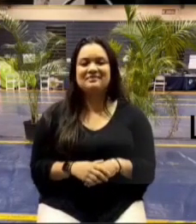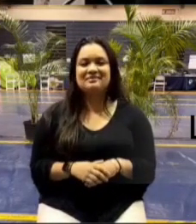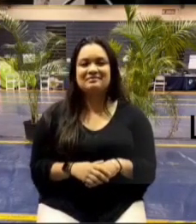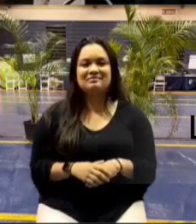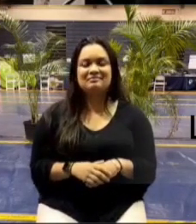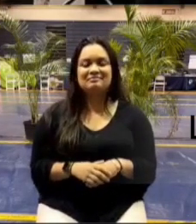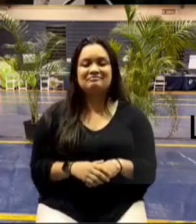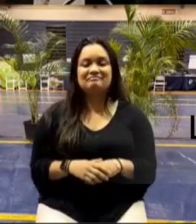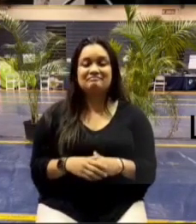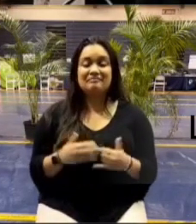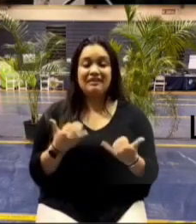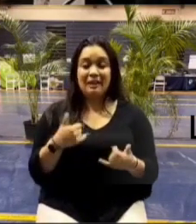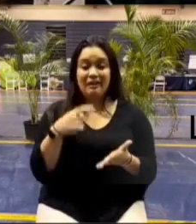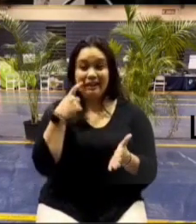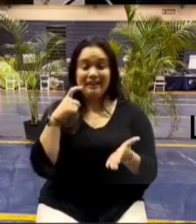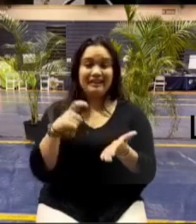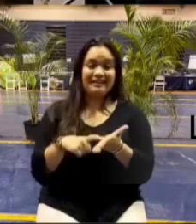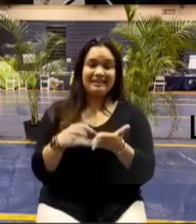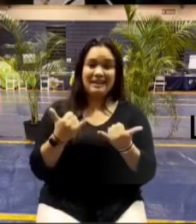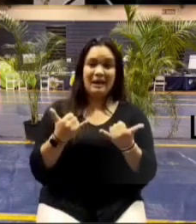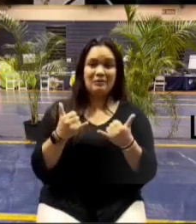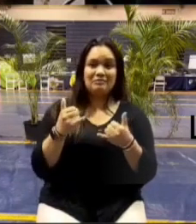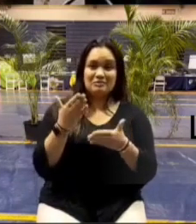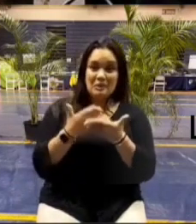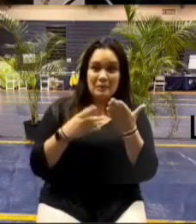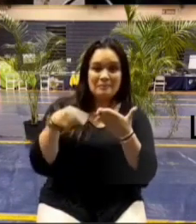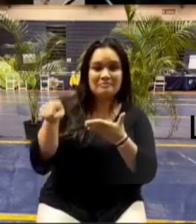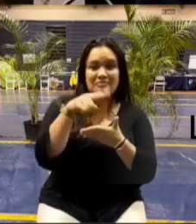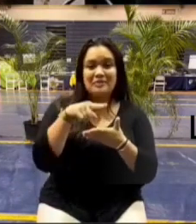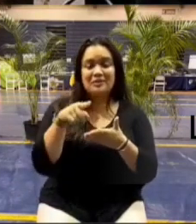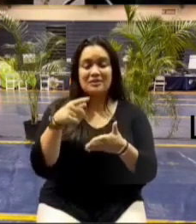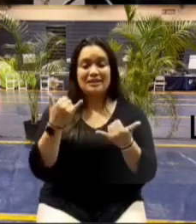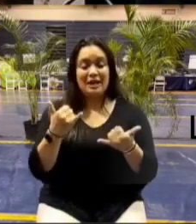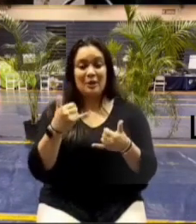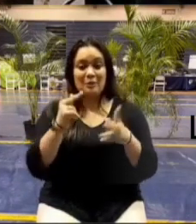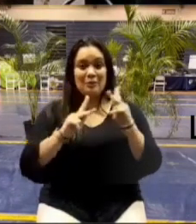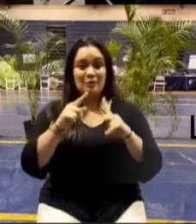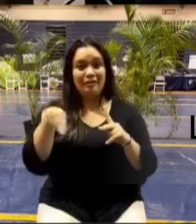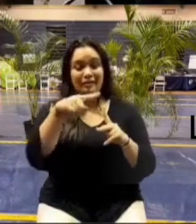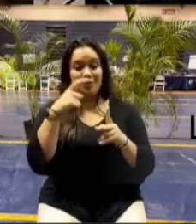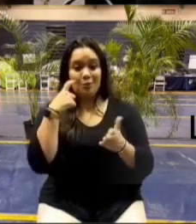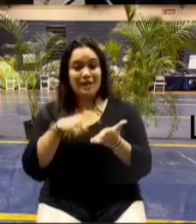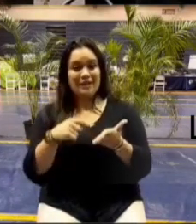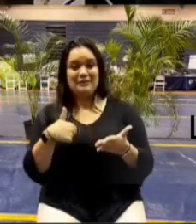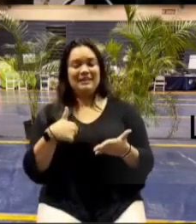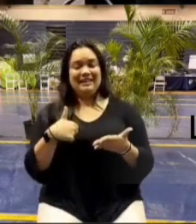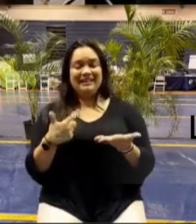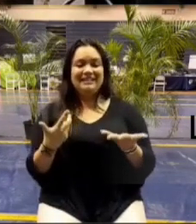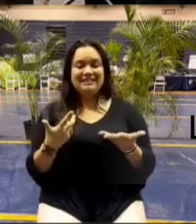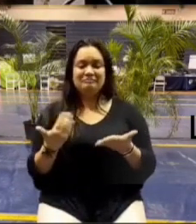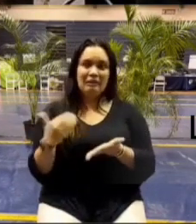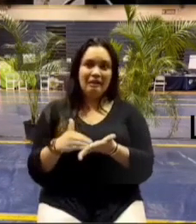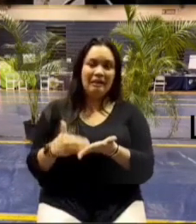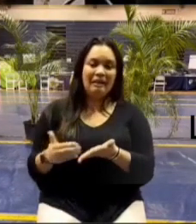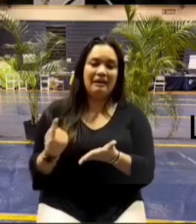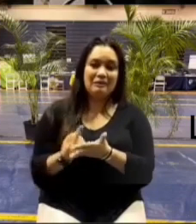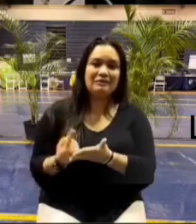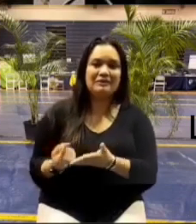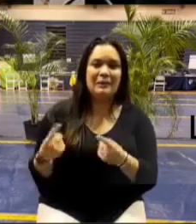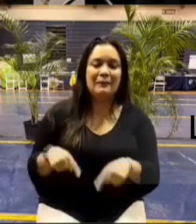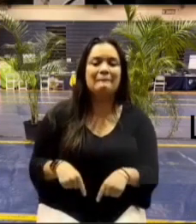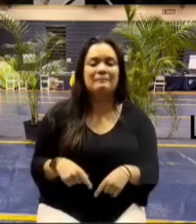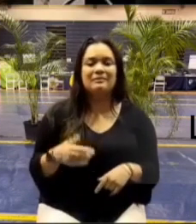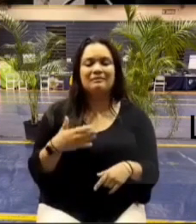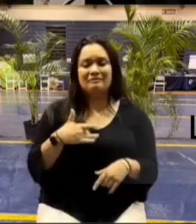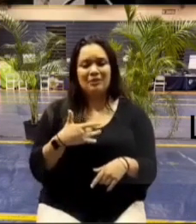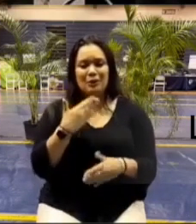now i just i'm starting to recognize folks i think a few people are starting to recognize me and it feels really good to come out here and talk to you guys uh thank you